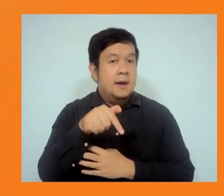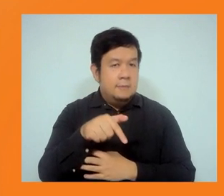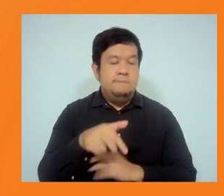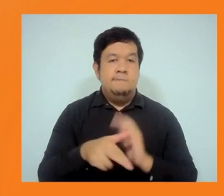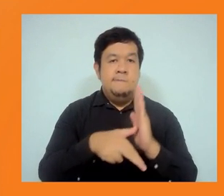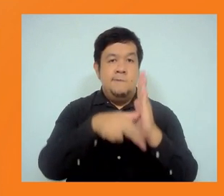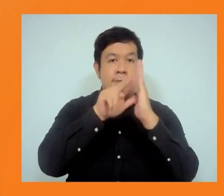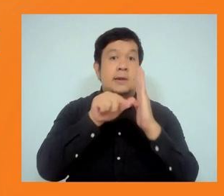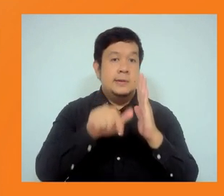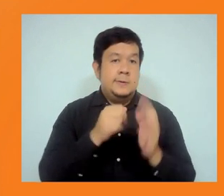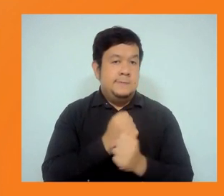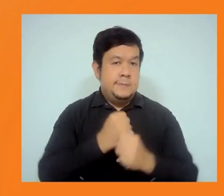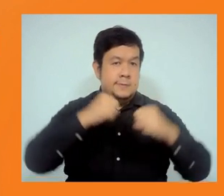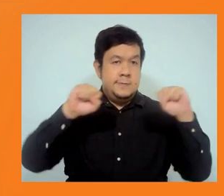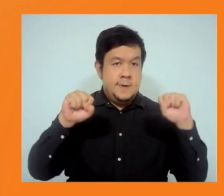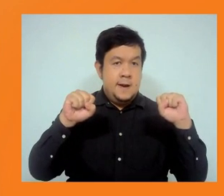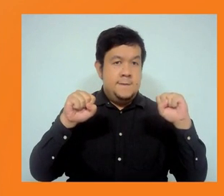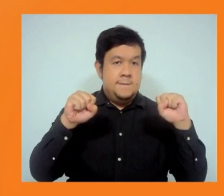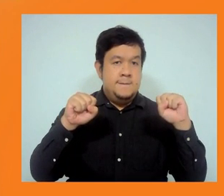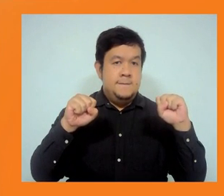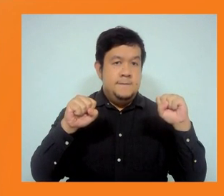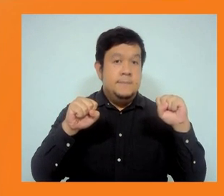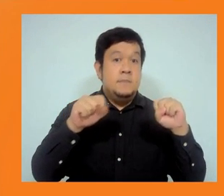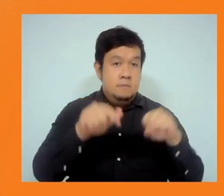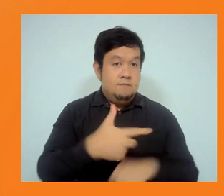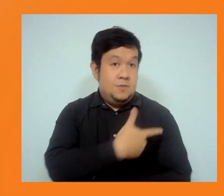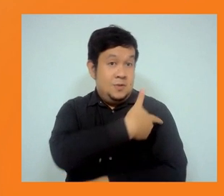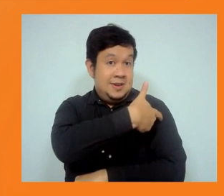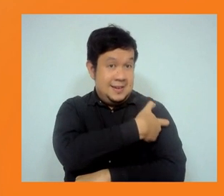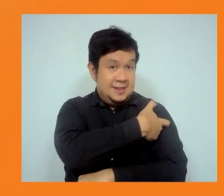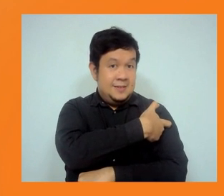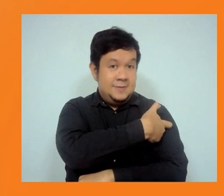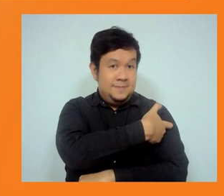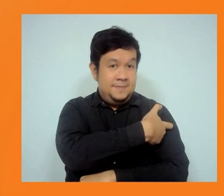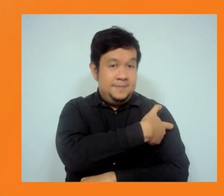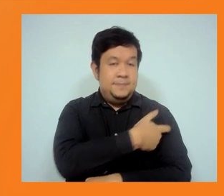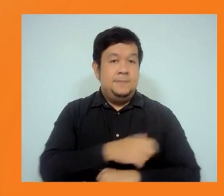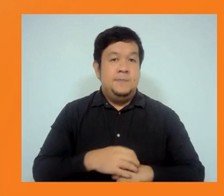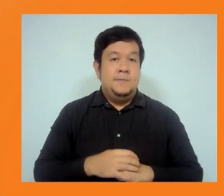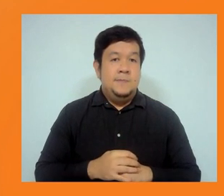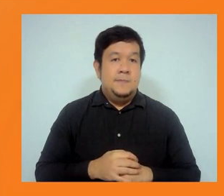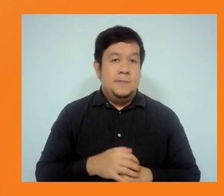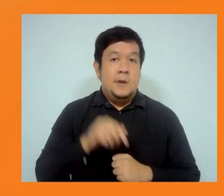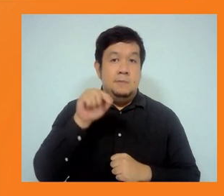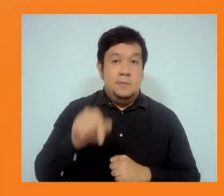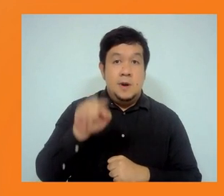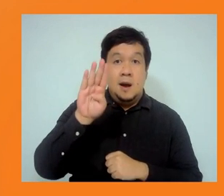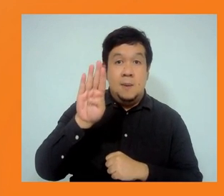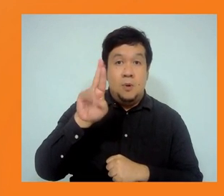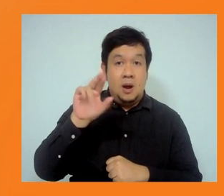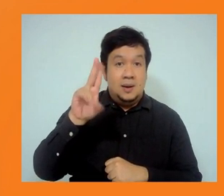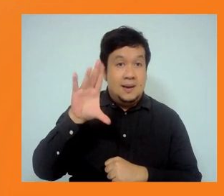light on where things are going right now. Bruce, over to you. Director of